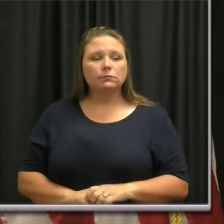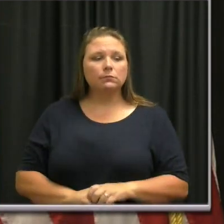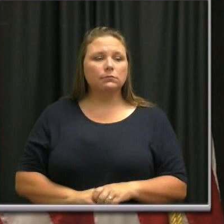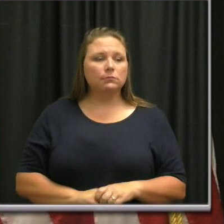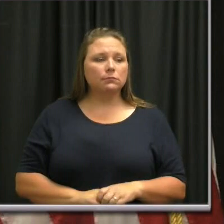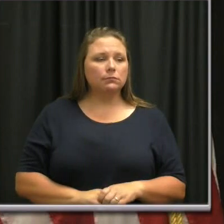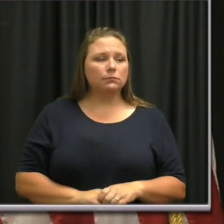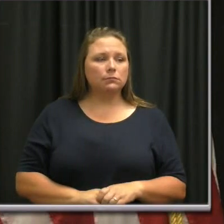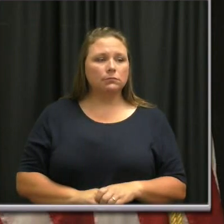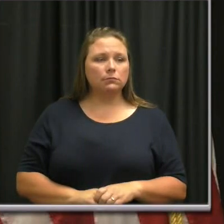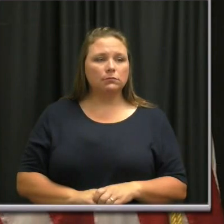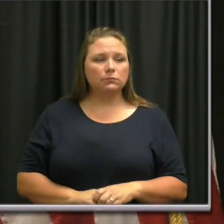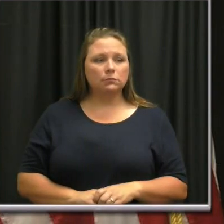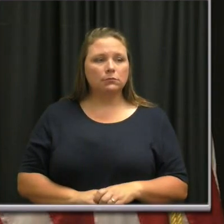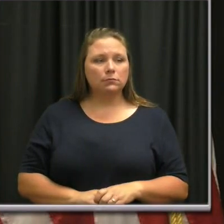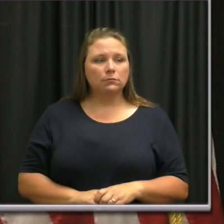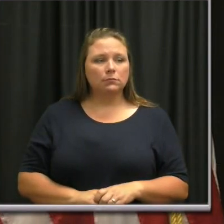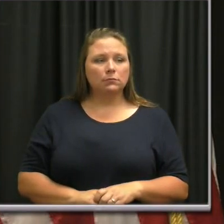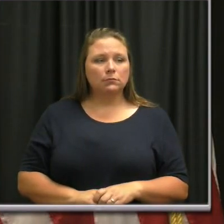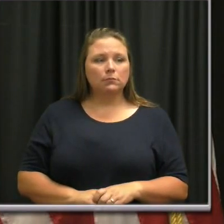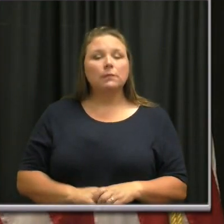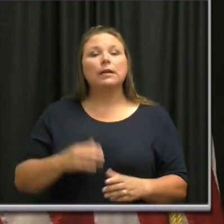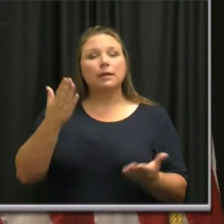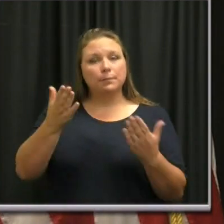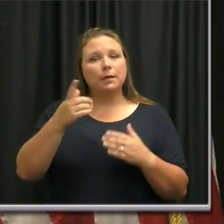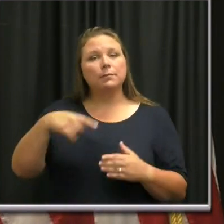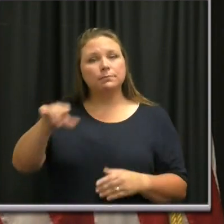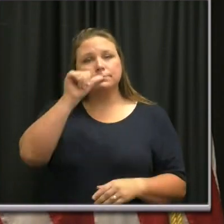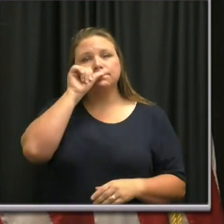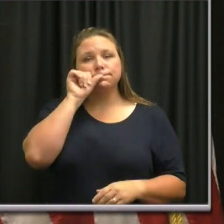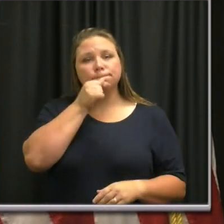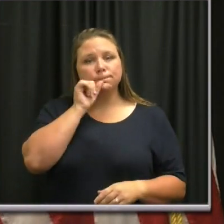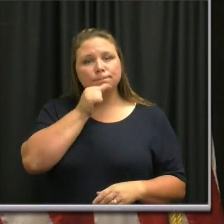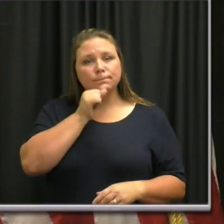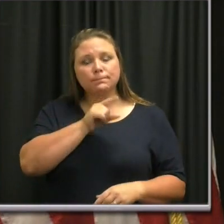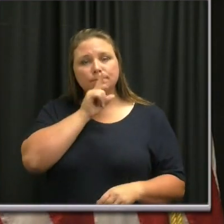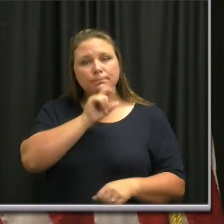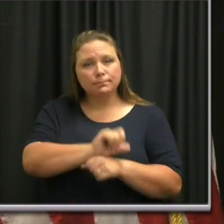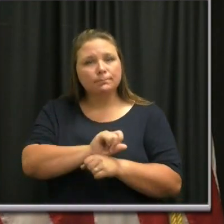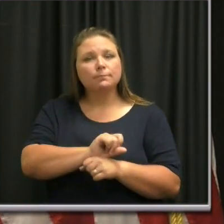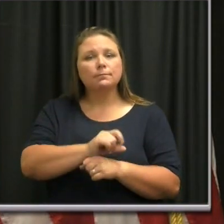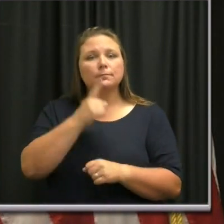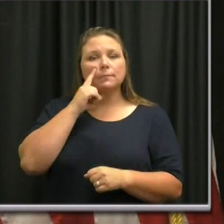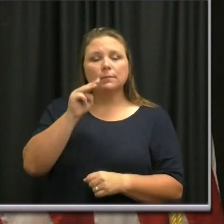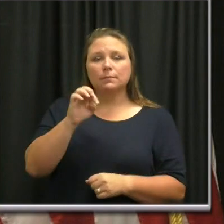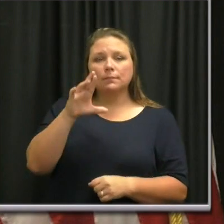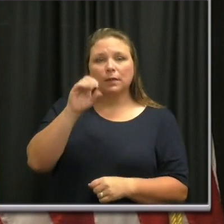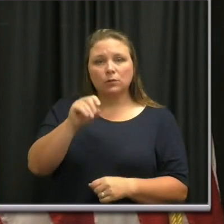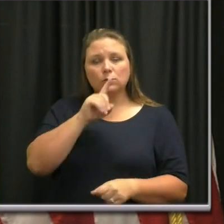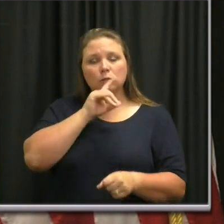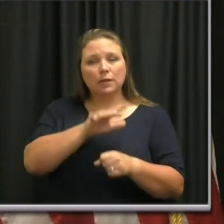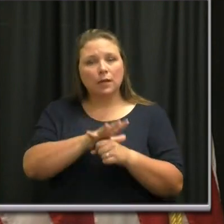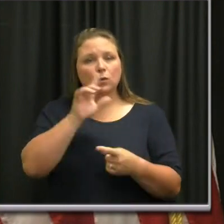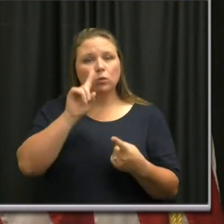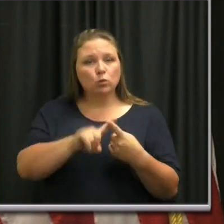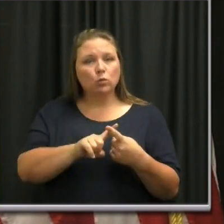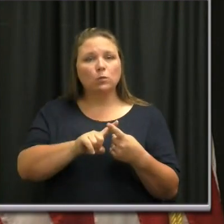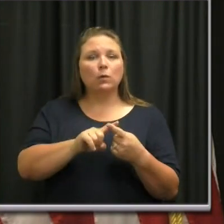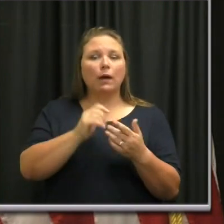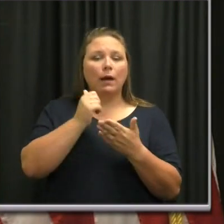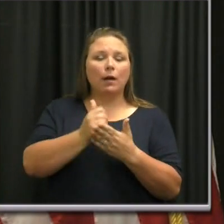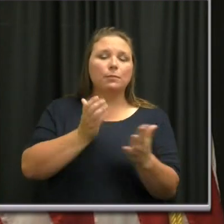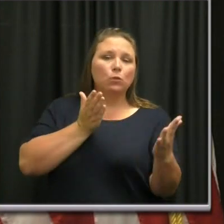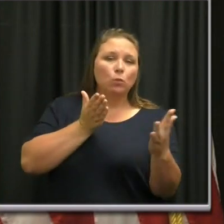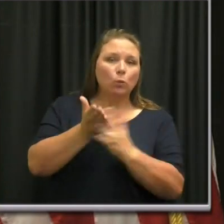there may be lots more suffering as Metro is dedicated to getting us through